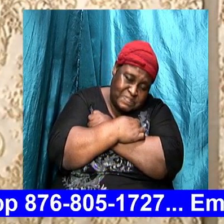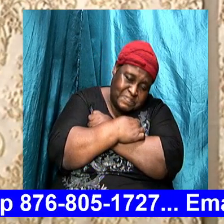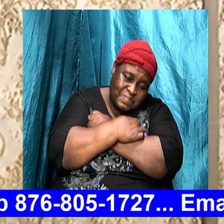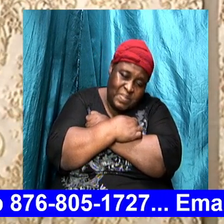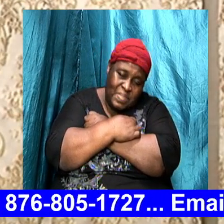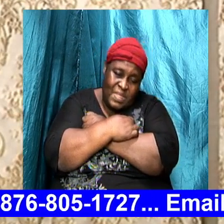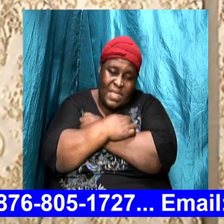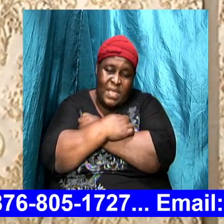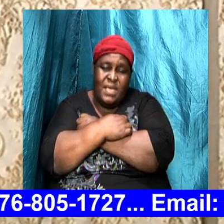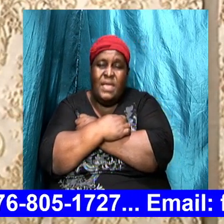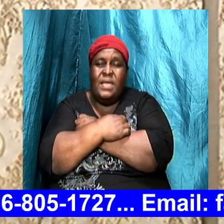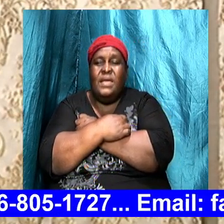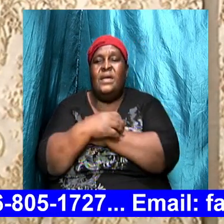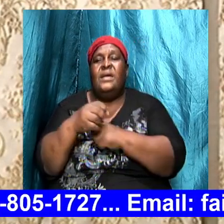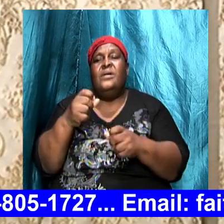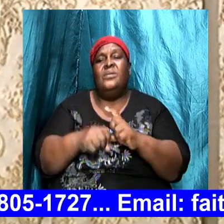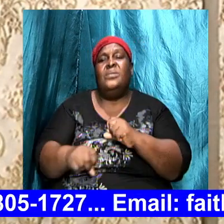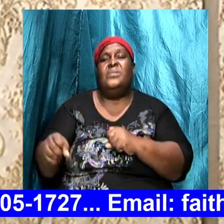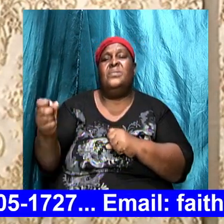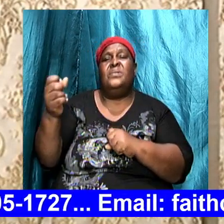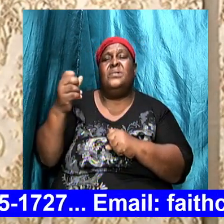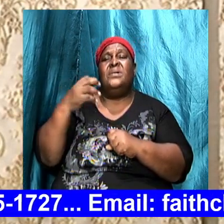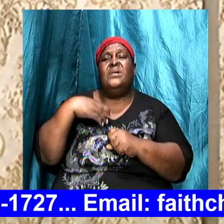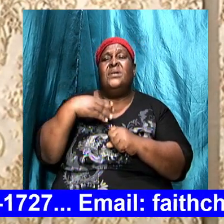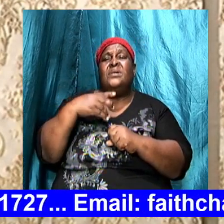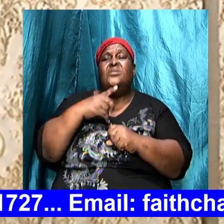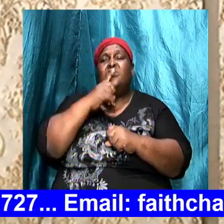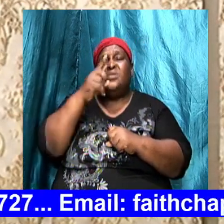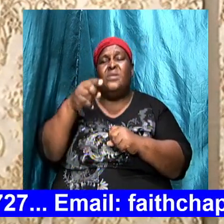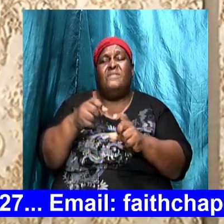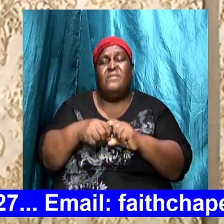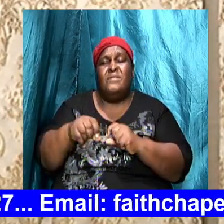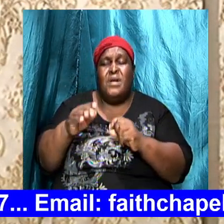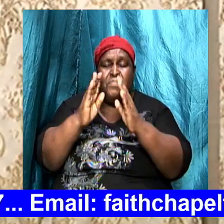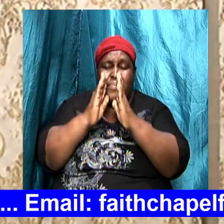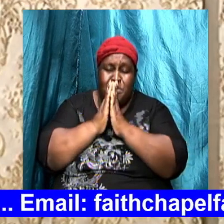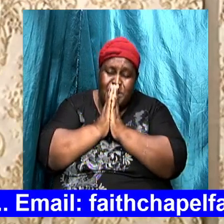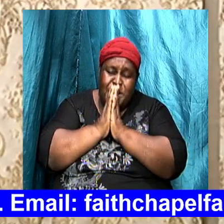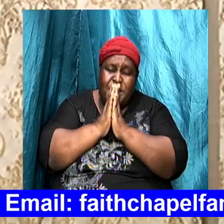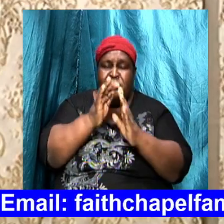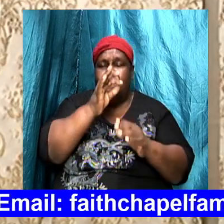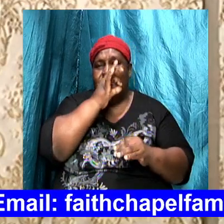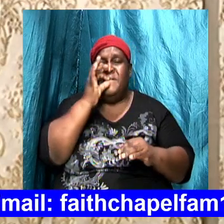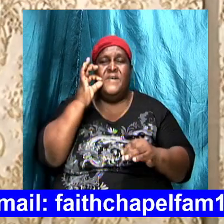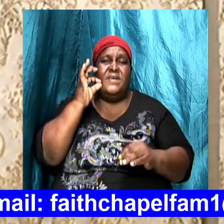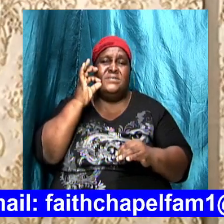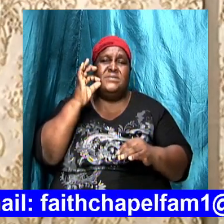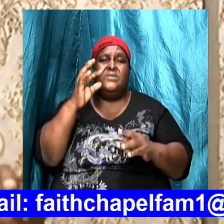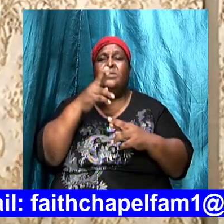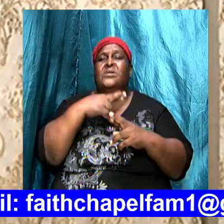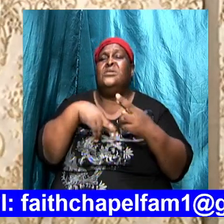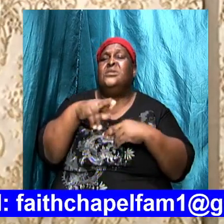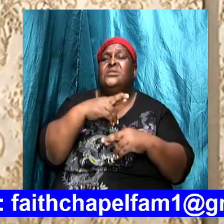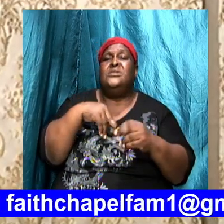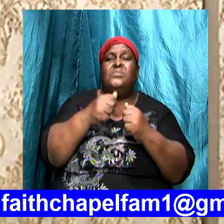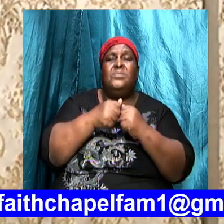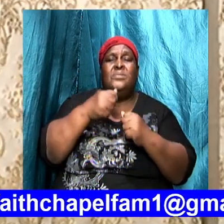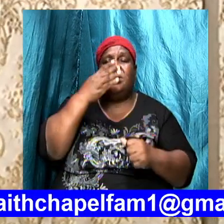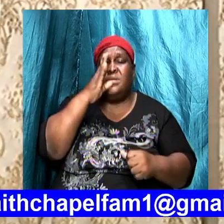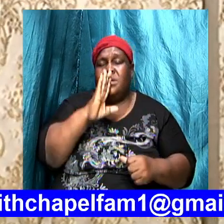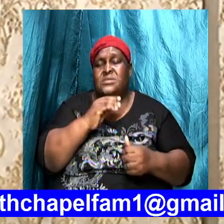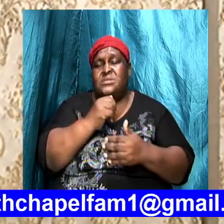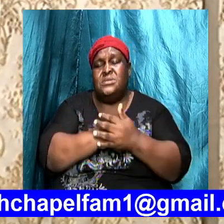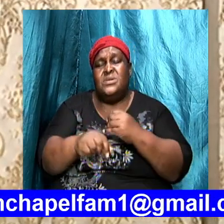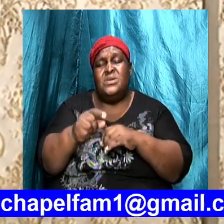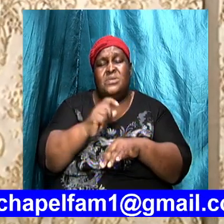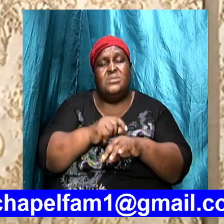ecstasy of our prayer and our fasting and our relationship with God sometimes we don't want leave and